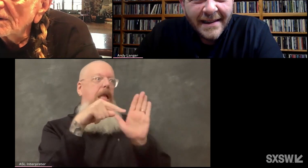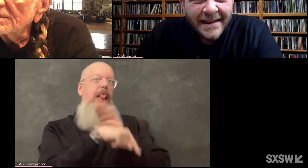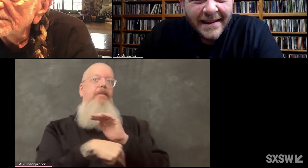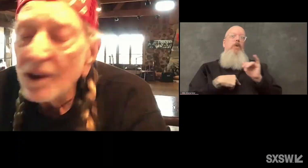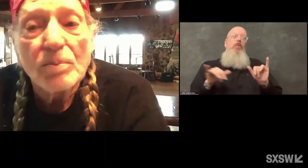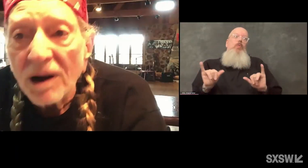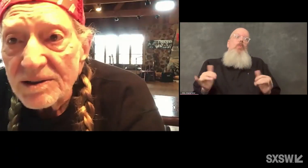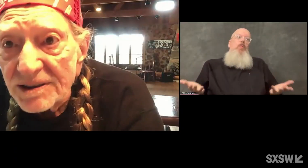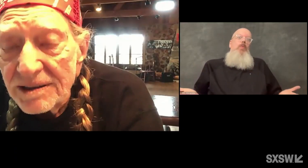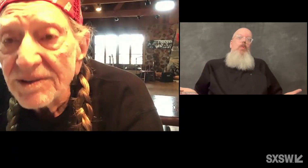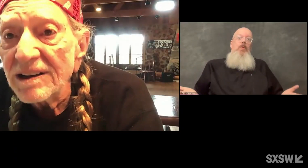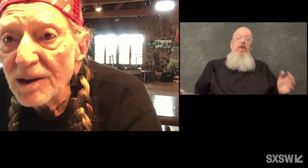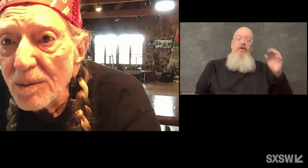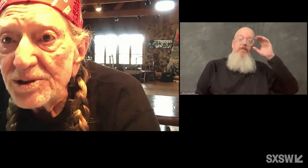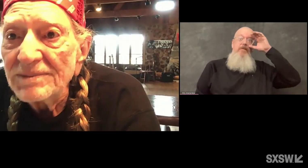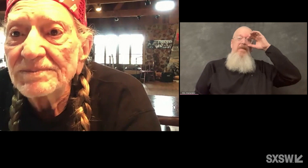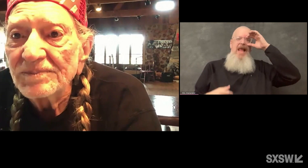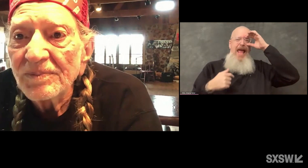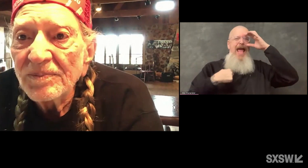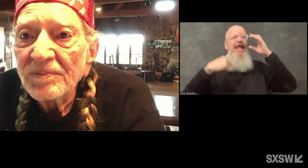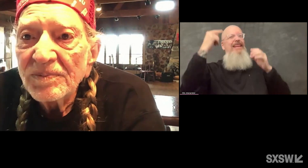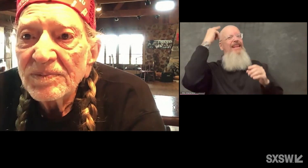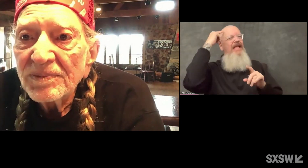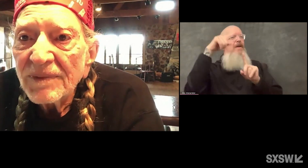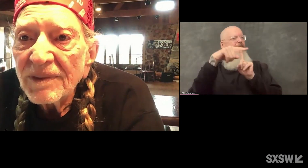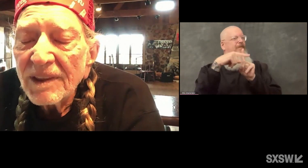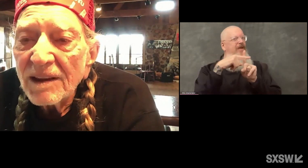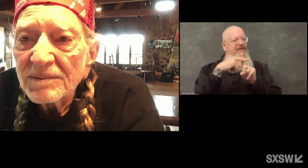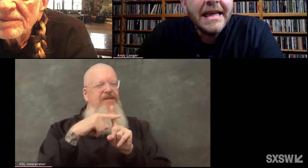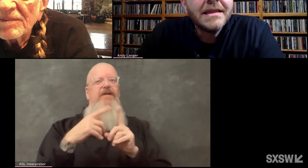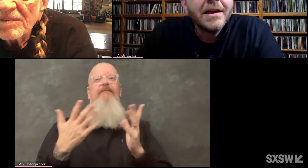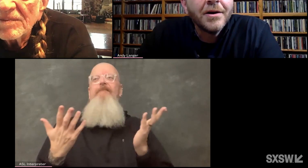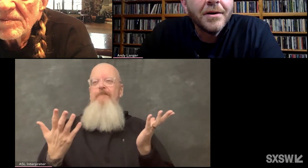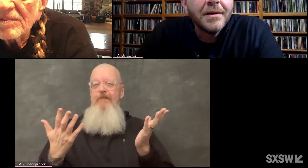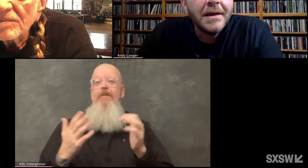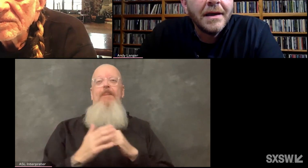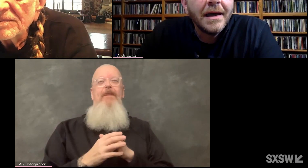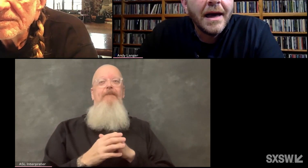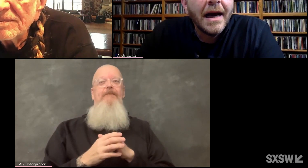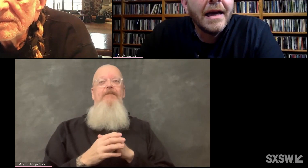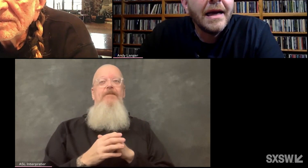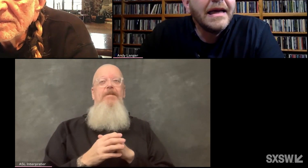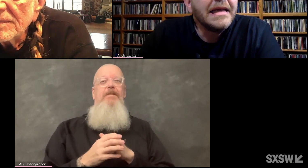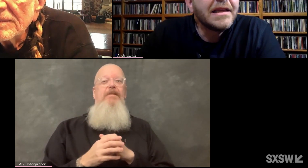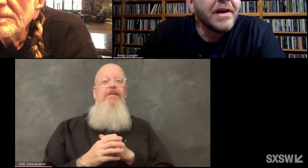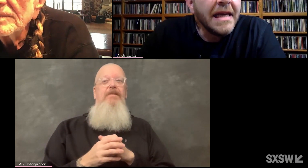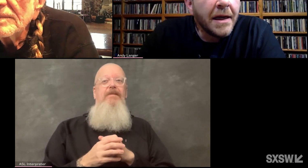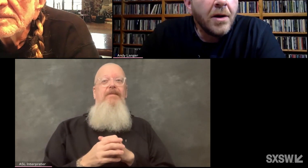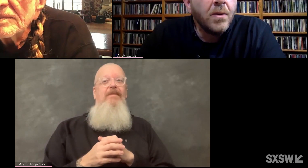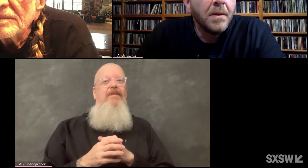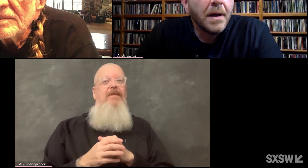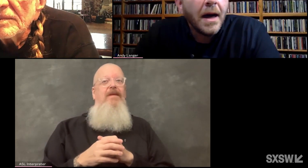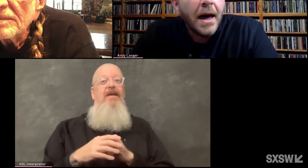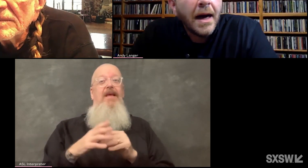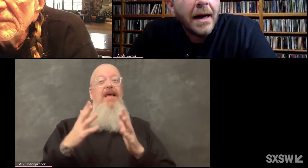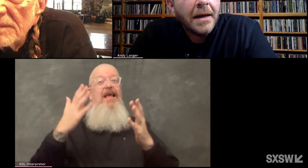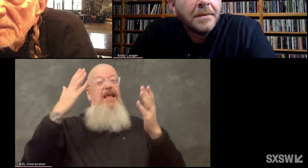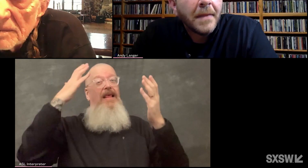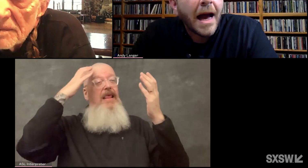But think positive. That helps. Is there ego?